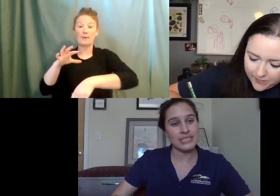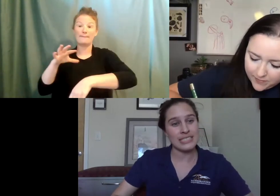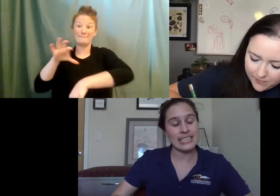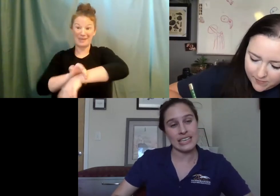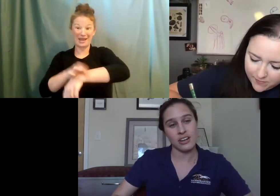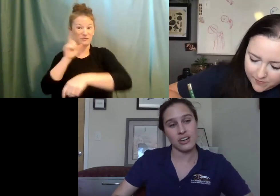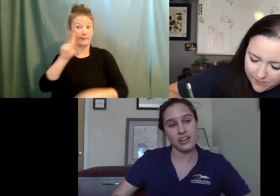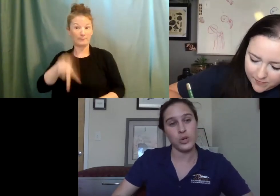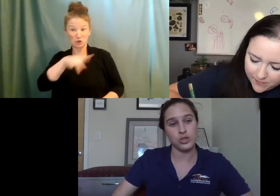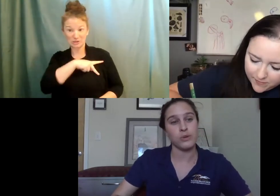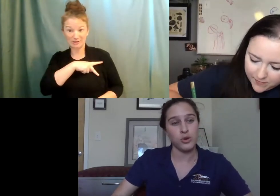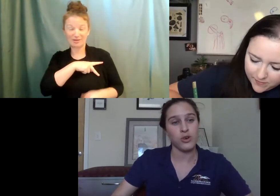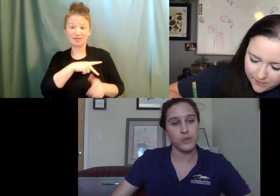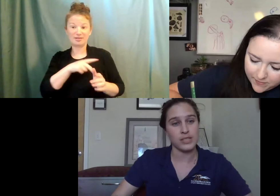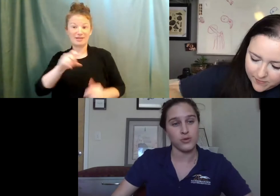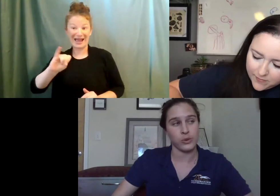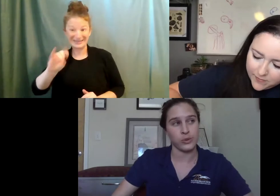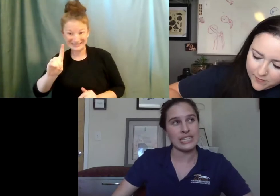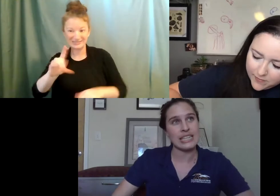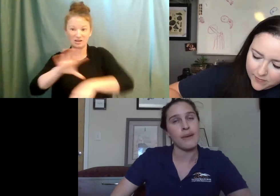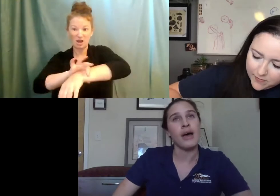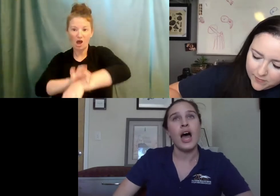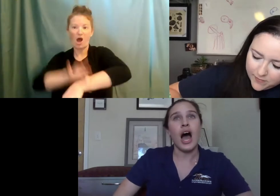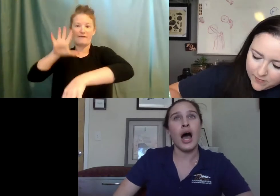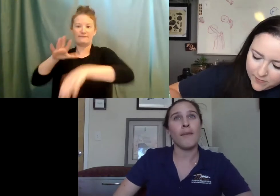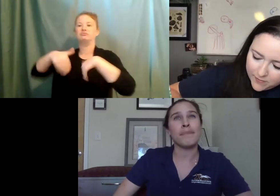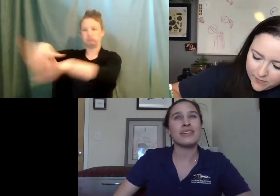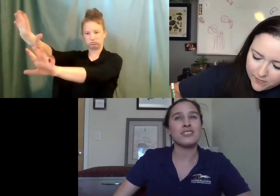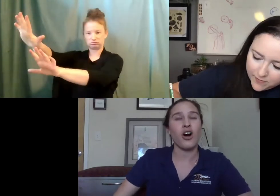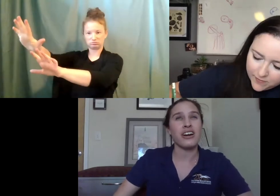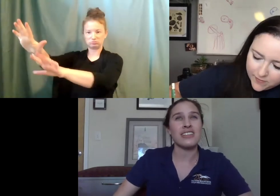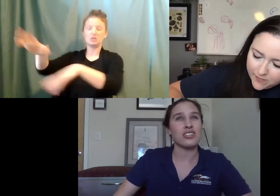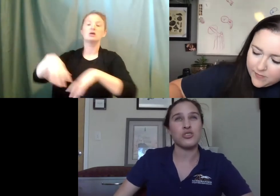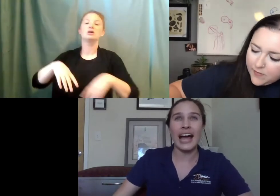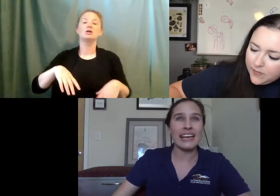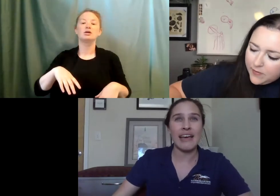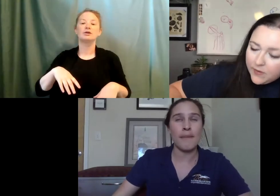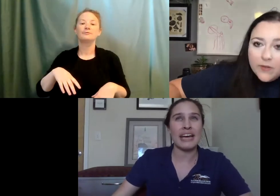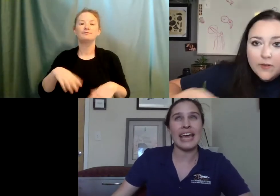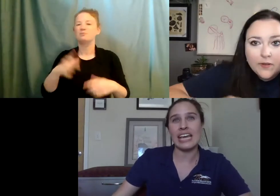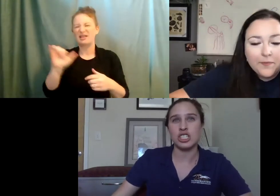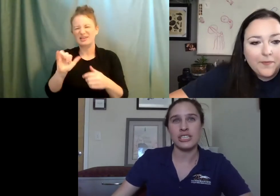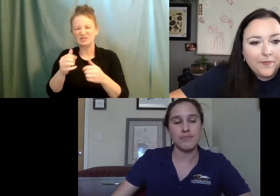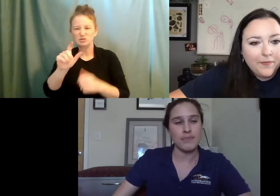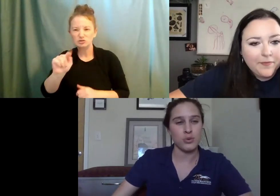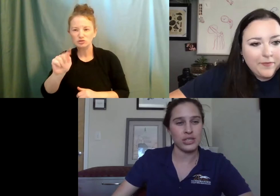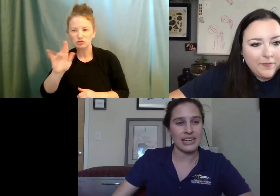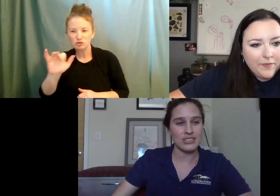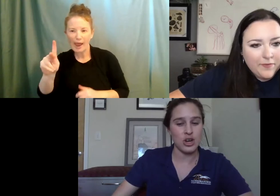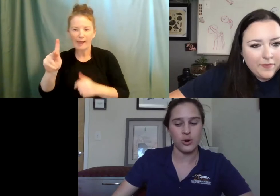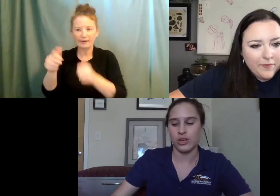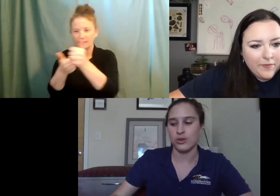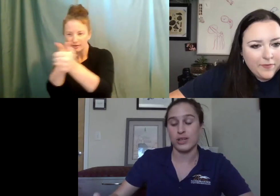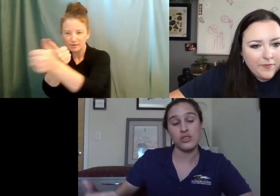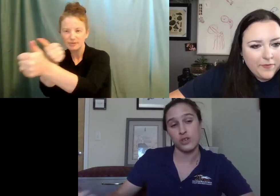purposes here, we do remove those bands before we release them. Um, but as far as like tracking them, occasionally people will